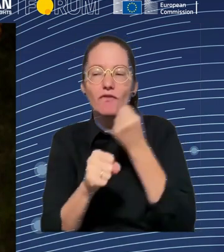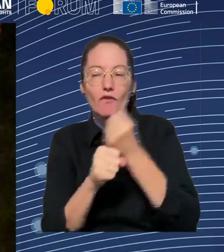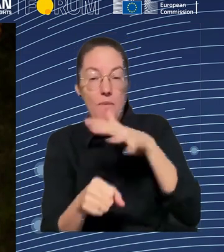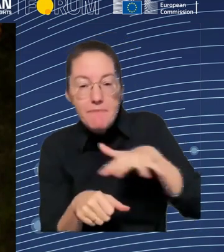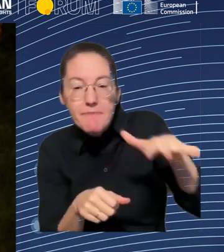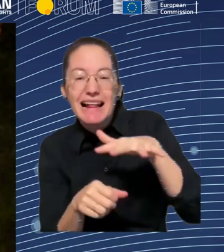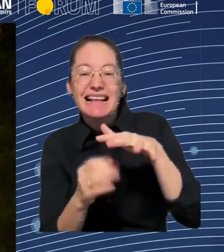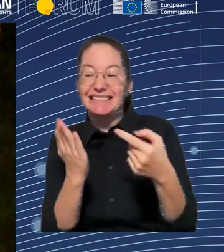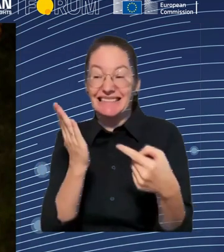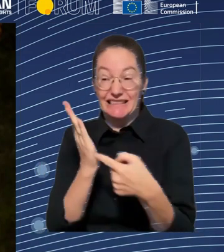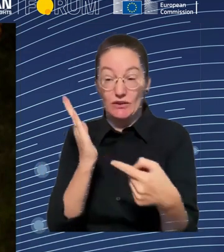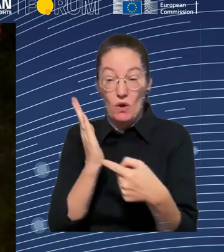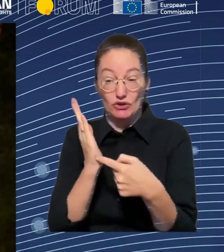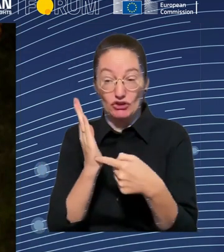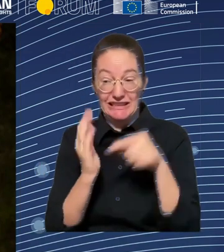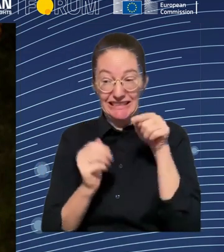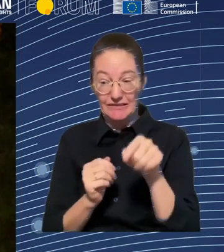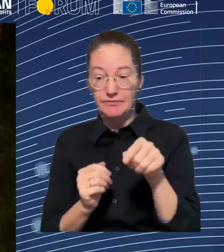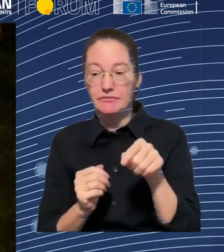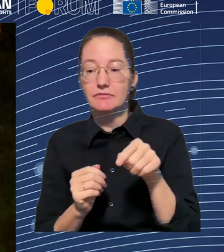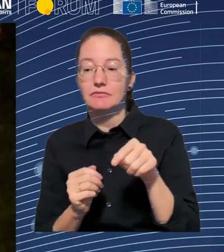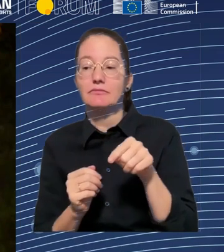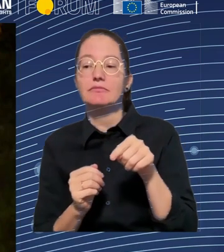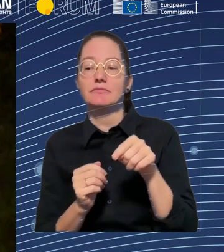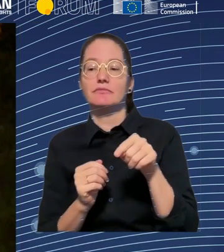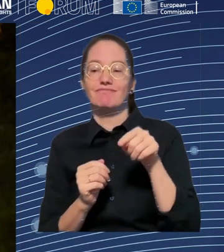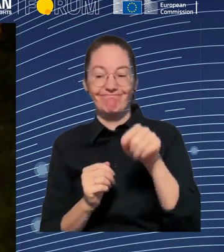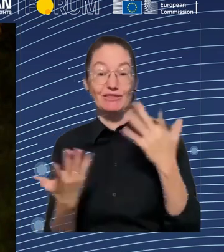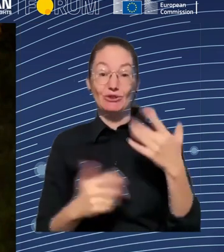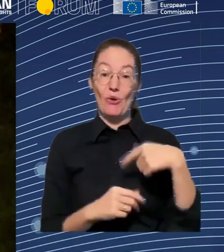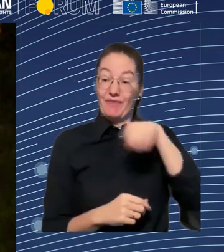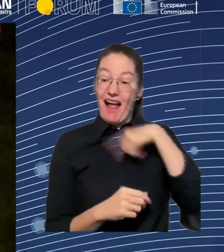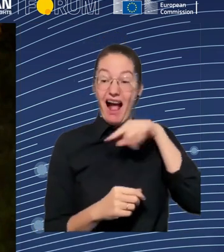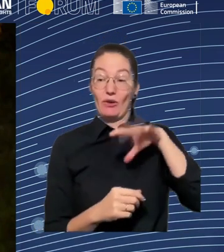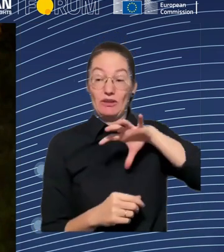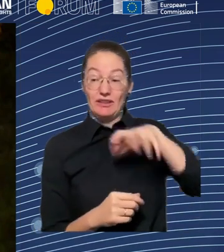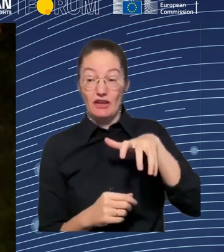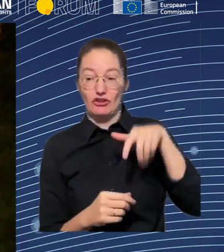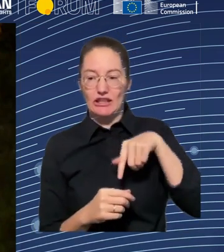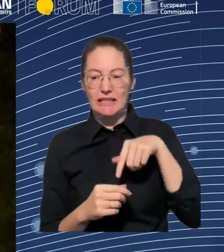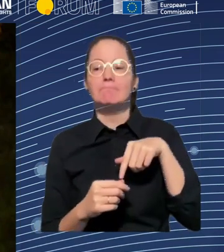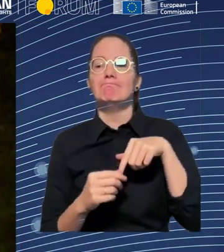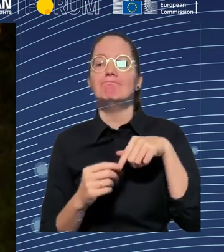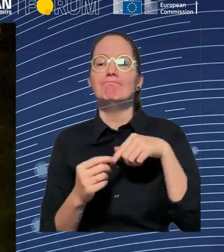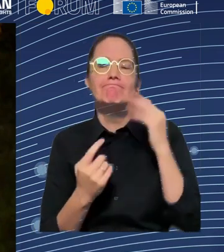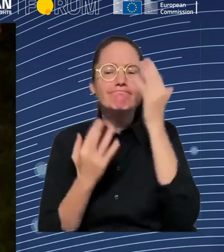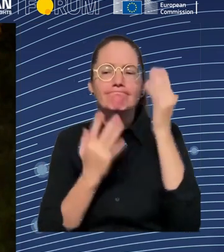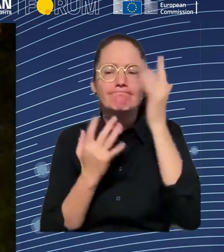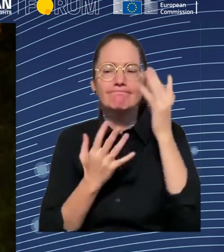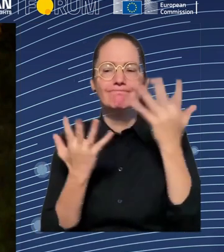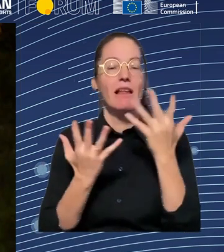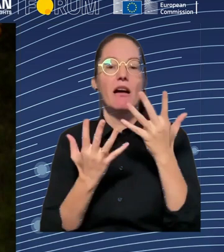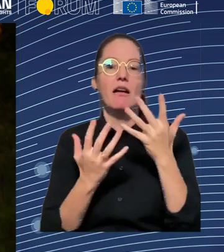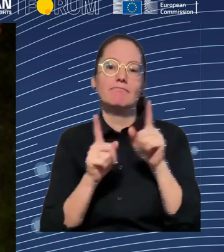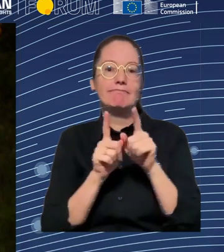algorithmic management at a detailed level, how many workers are being impacted by it, and especially, we have very little data, representative